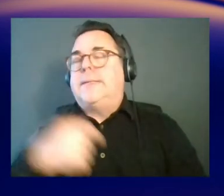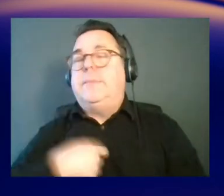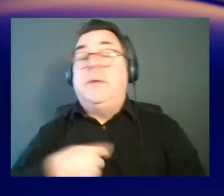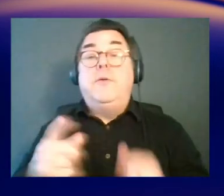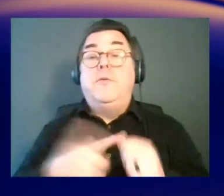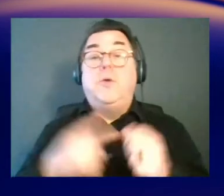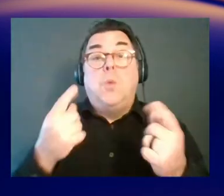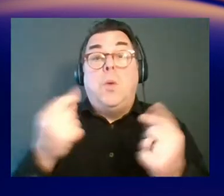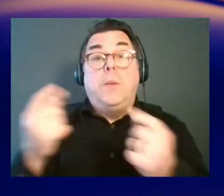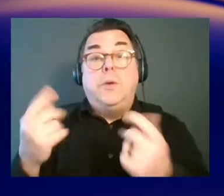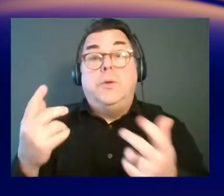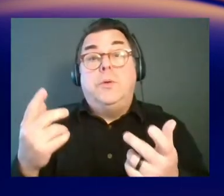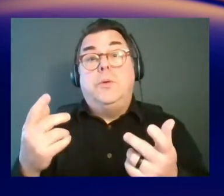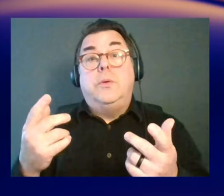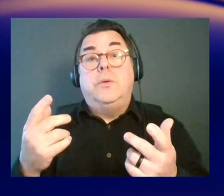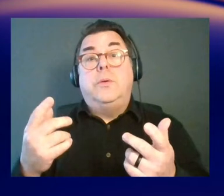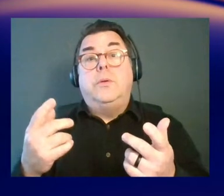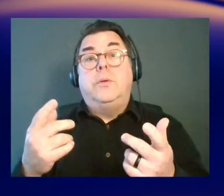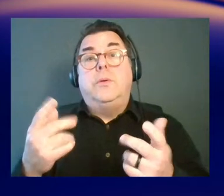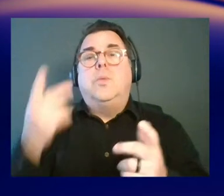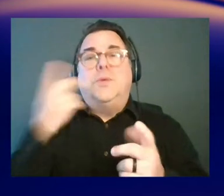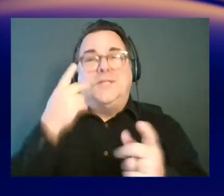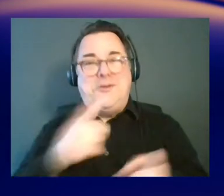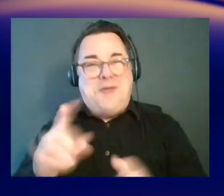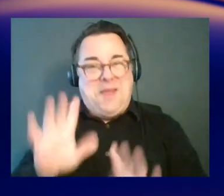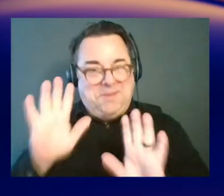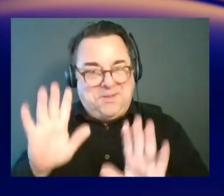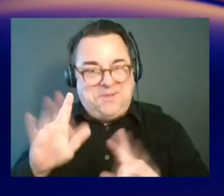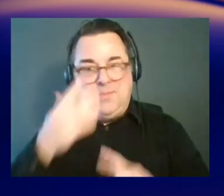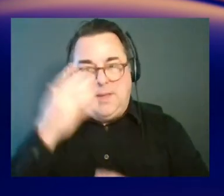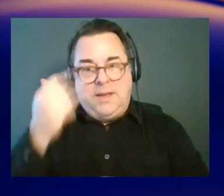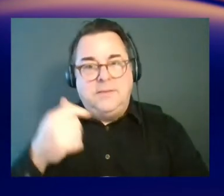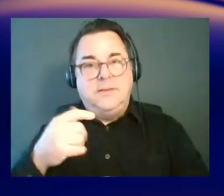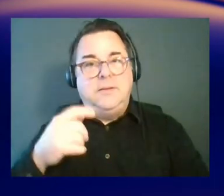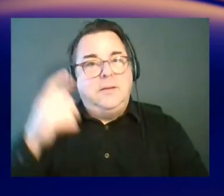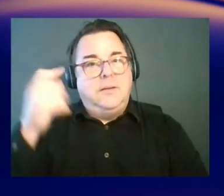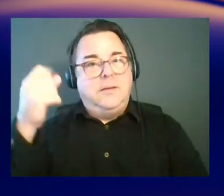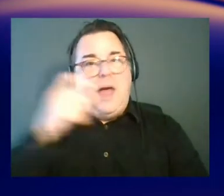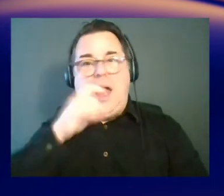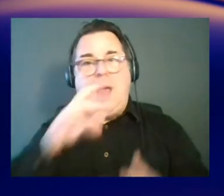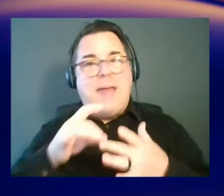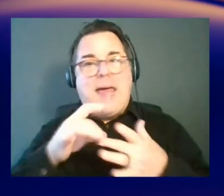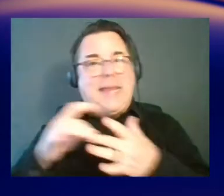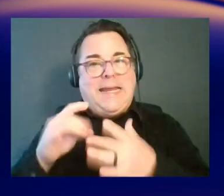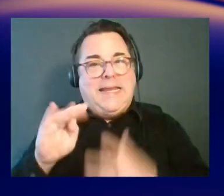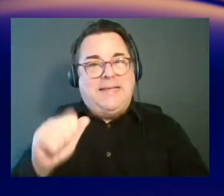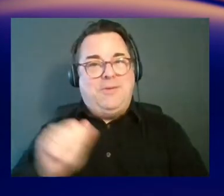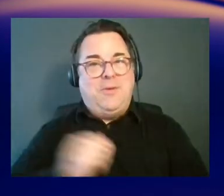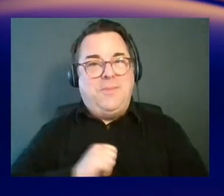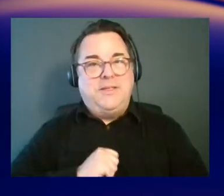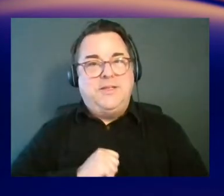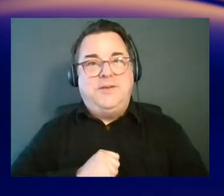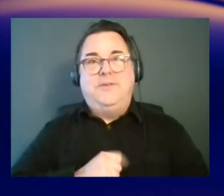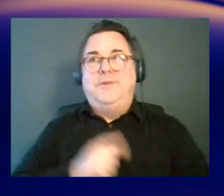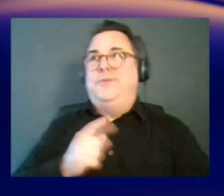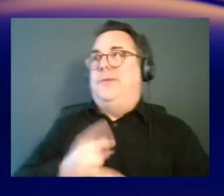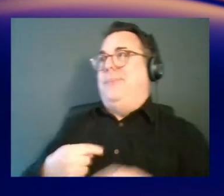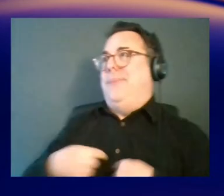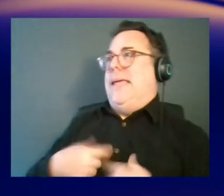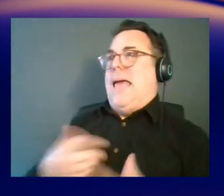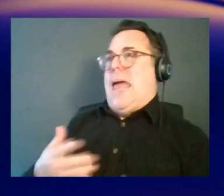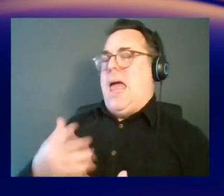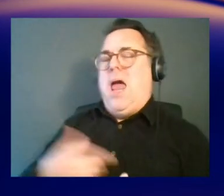is, you know, we're going to see what happens here because I'm not driving this demo. Yeah, that's going to be the hoot. Yeah. No, no, no. I